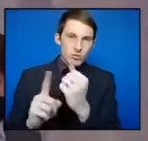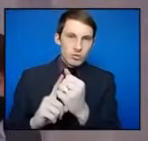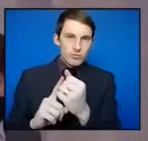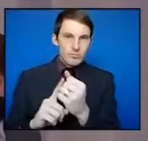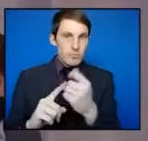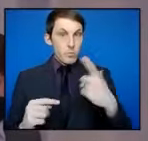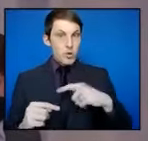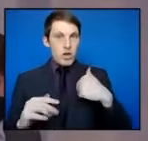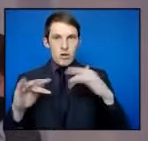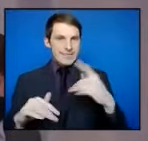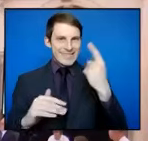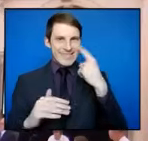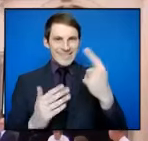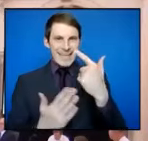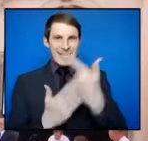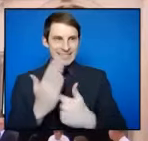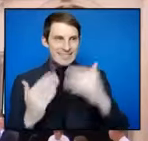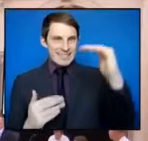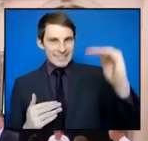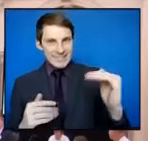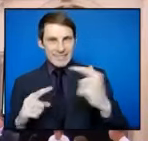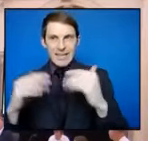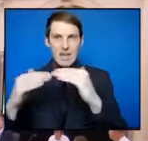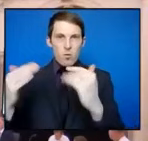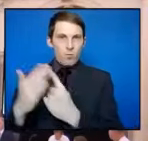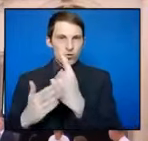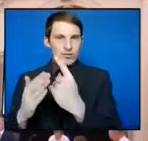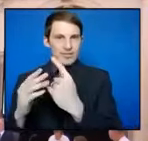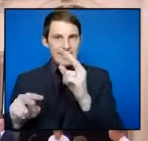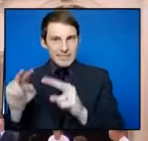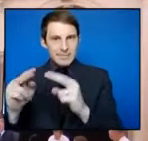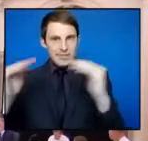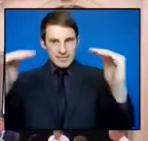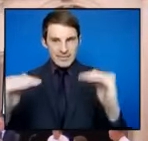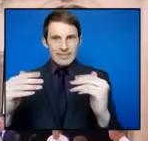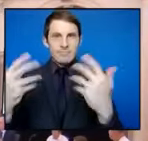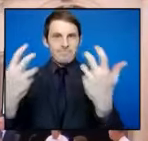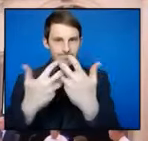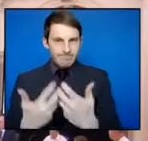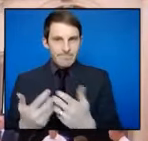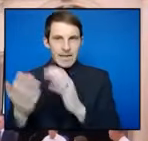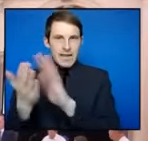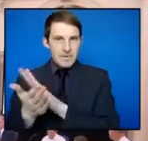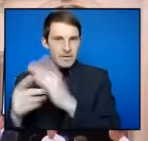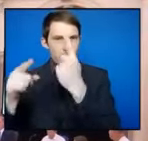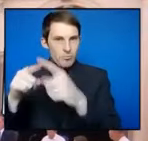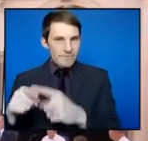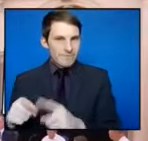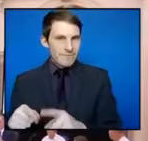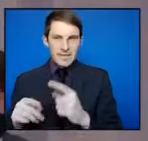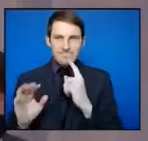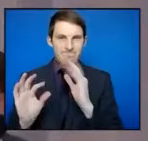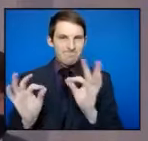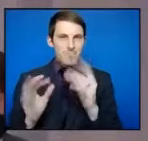list of the directions and the Equal Opportunities assessment of those directions and saying, yes, we're happy that they're all proportionate. They've just made these sort of general statements